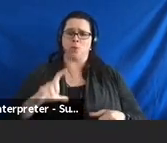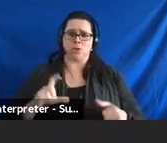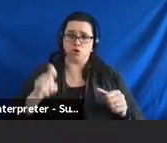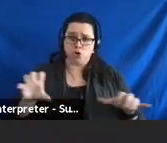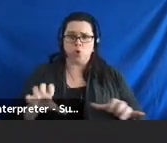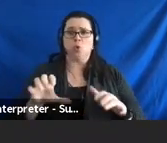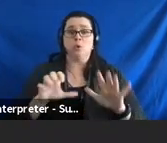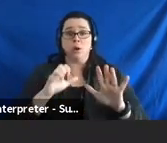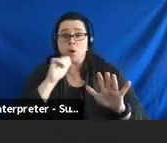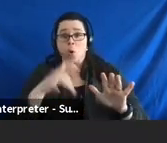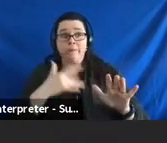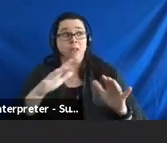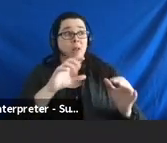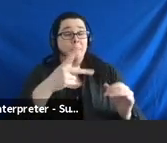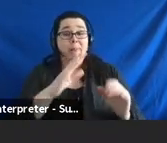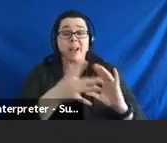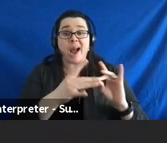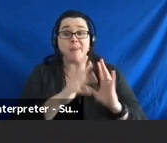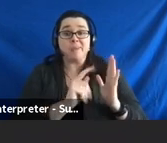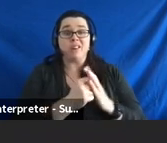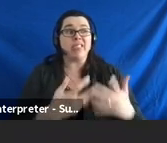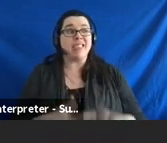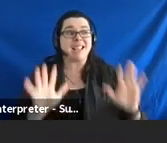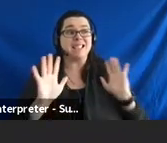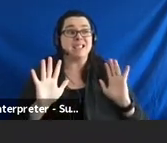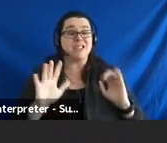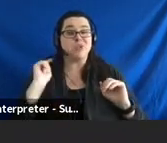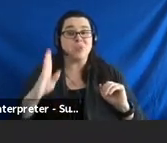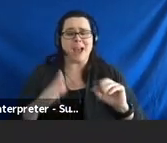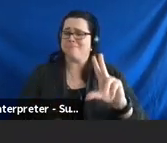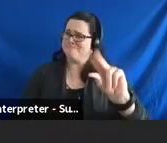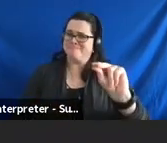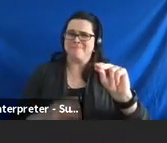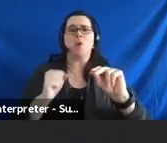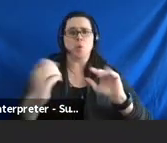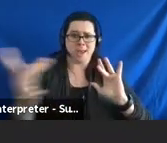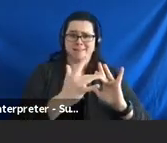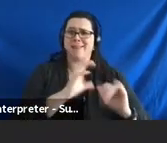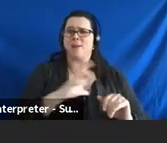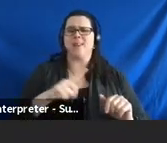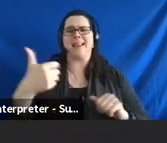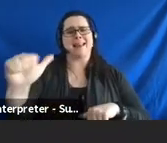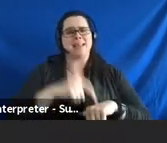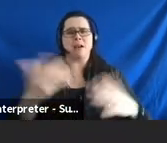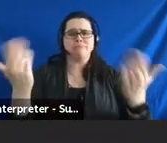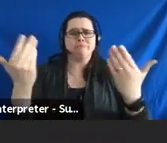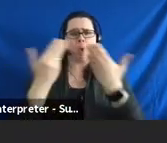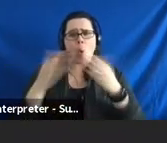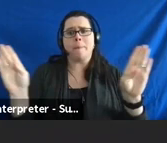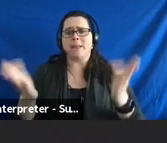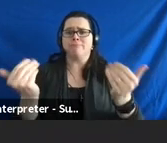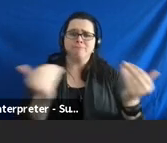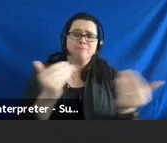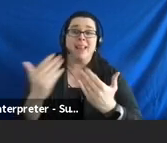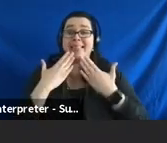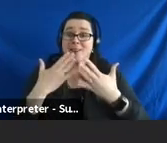don't feel like it once the public comment period ends and that's the last time that you have to visit with the council because that's definitely not. So, thank you